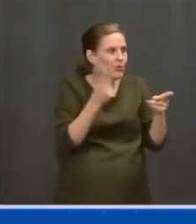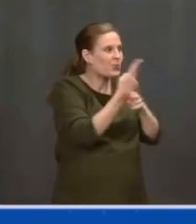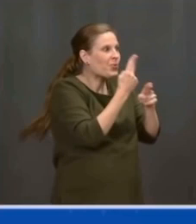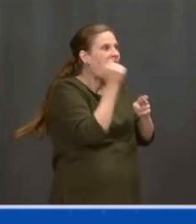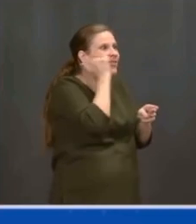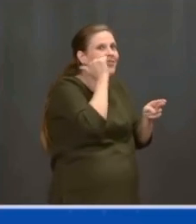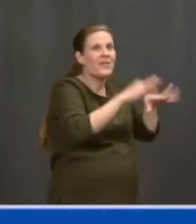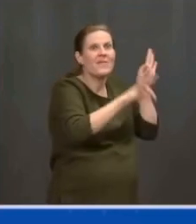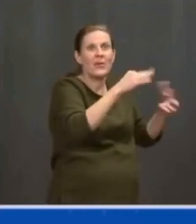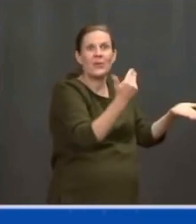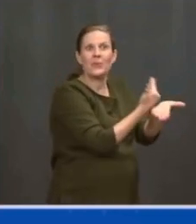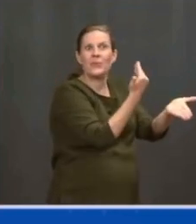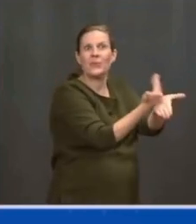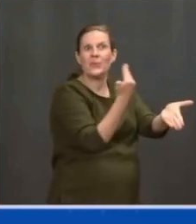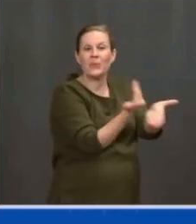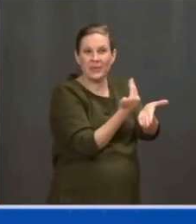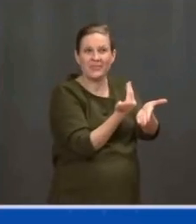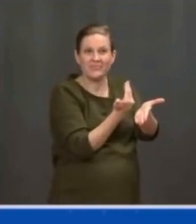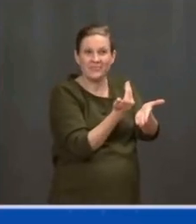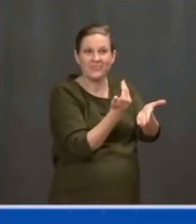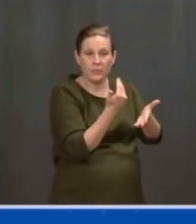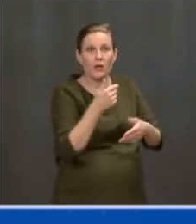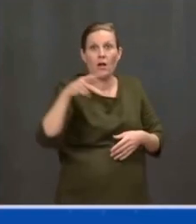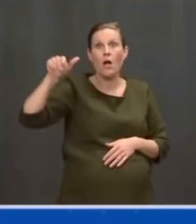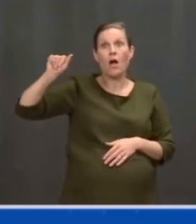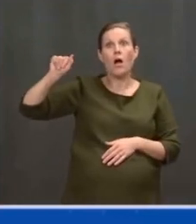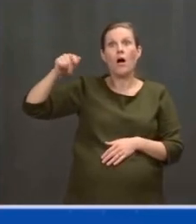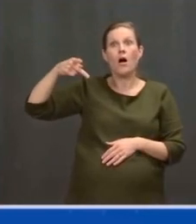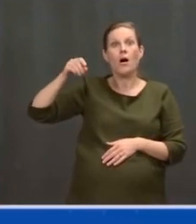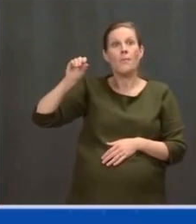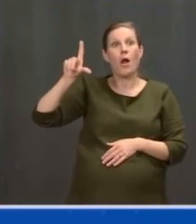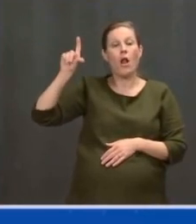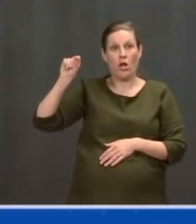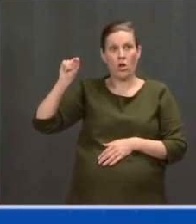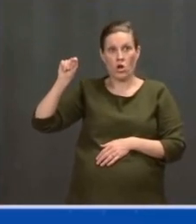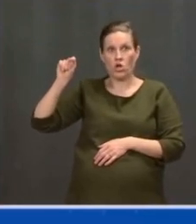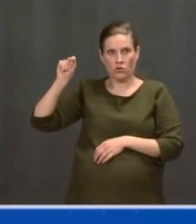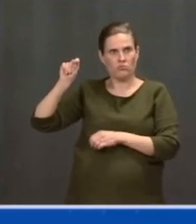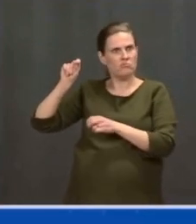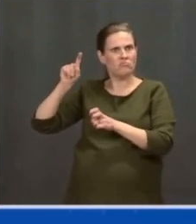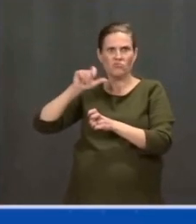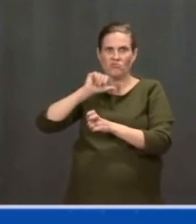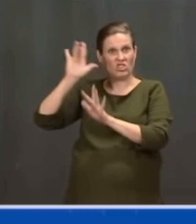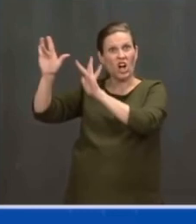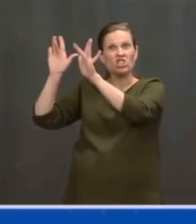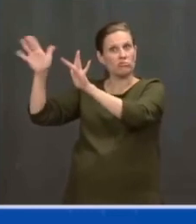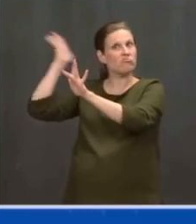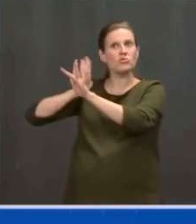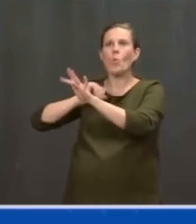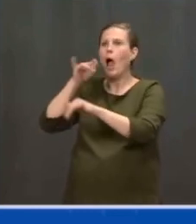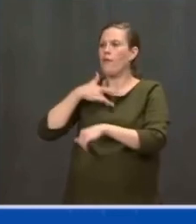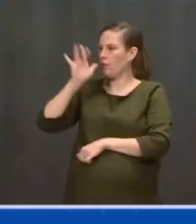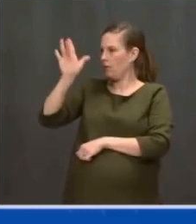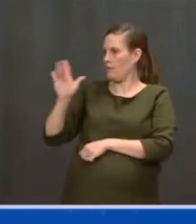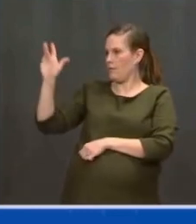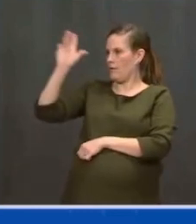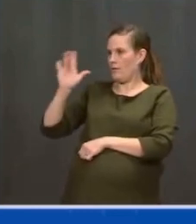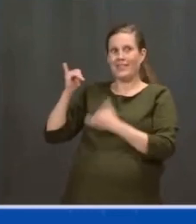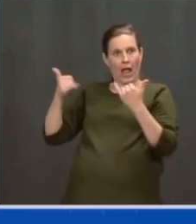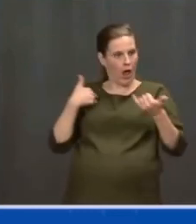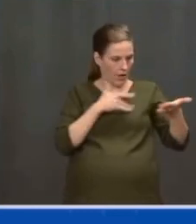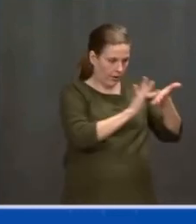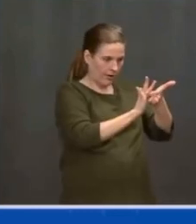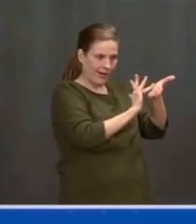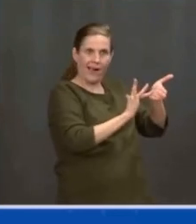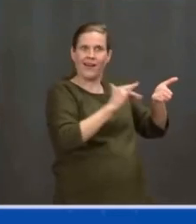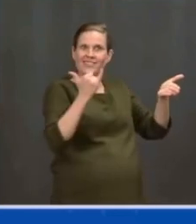of at the time, it led to technologies that help us today to drive our cars and fly our planes. When NASA invented